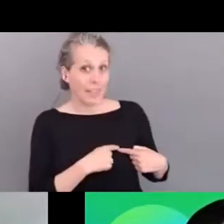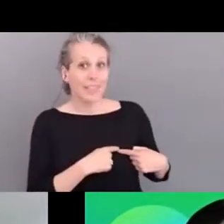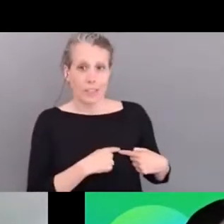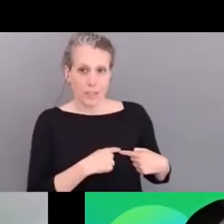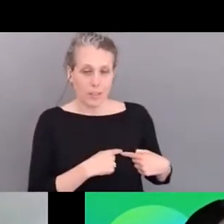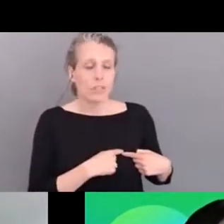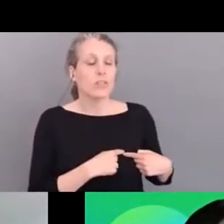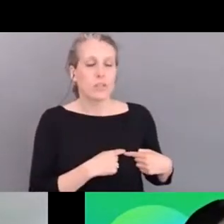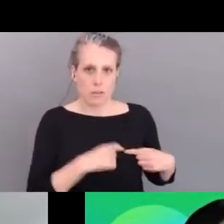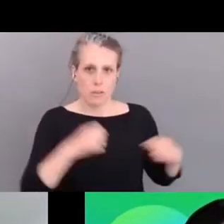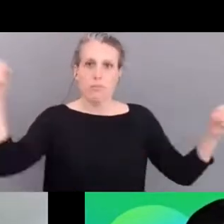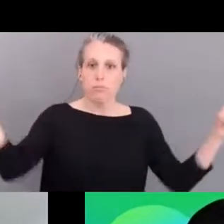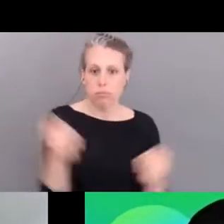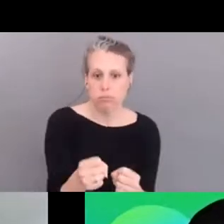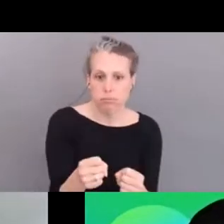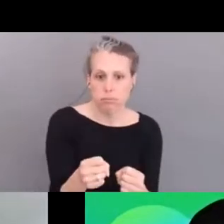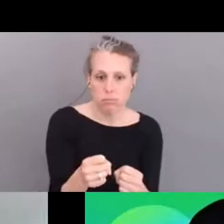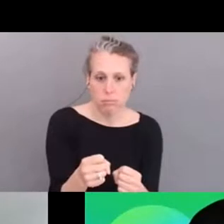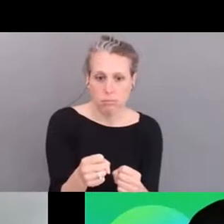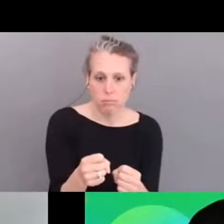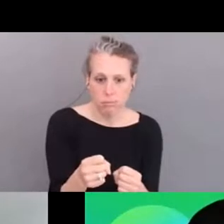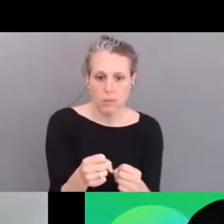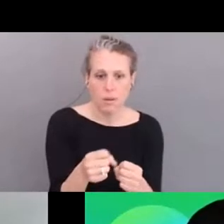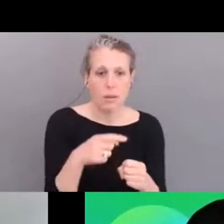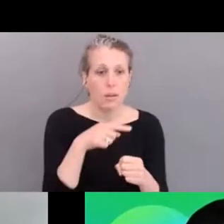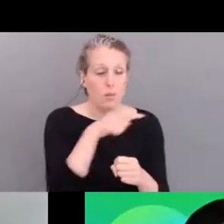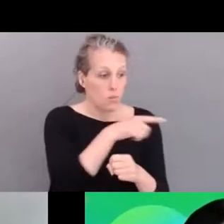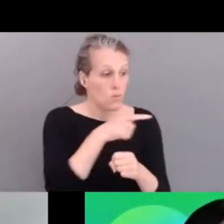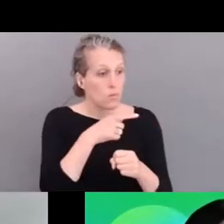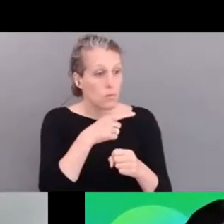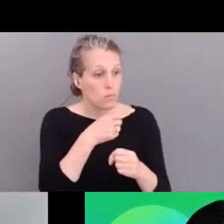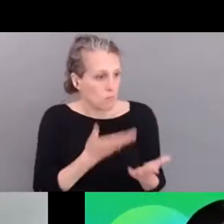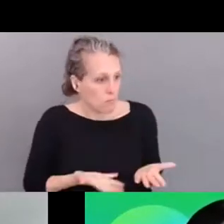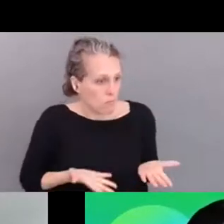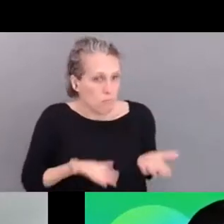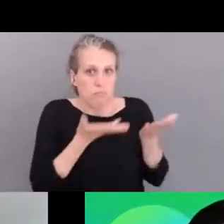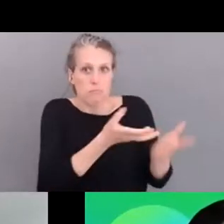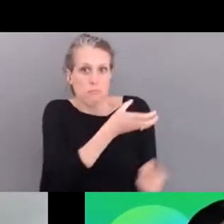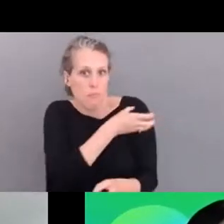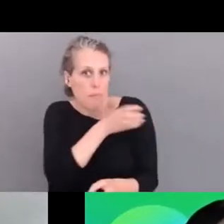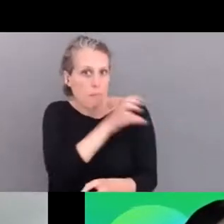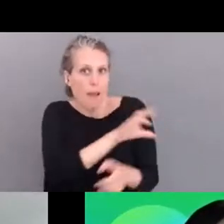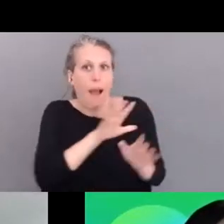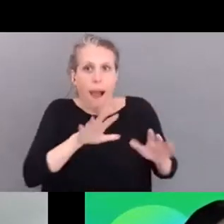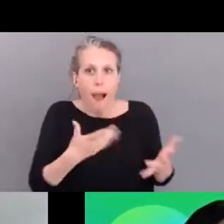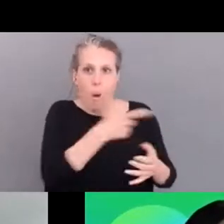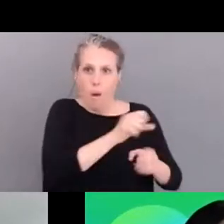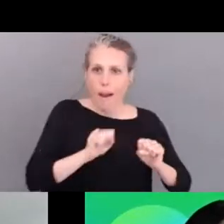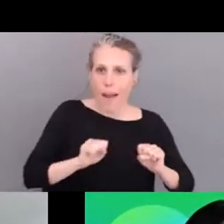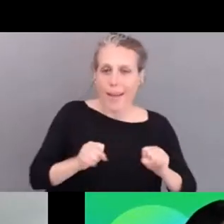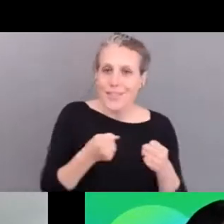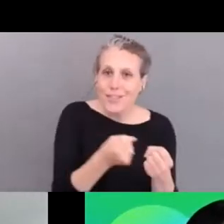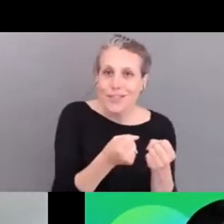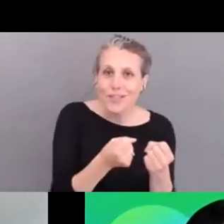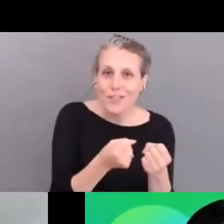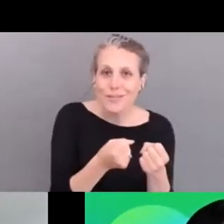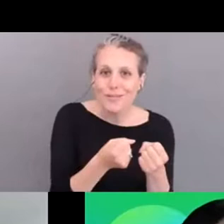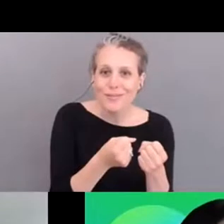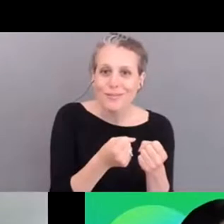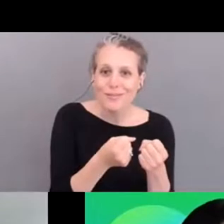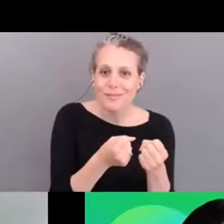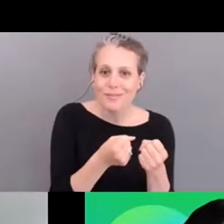voice and uh enabling them to take actions in order to to find these sustainable ways to organize uh these uh